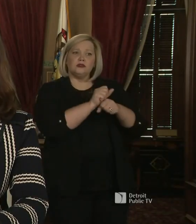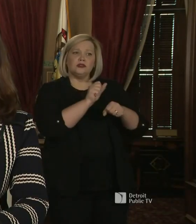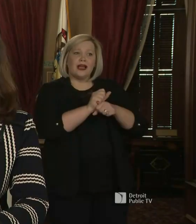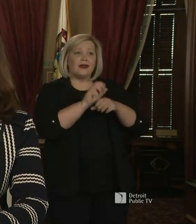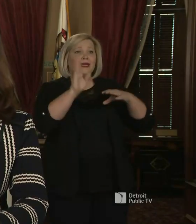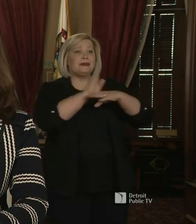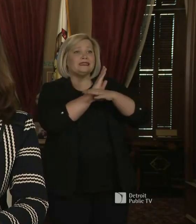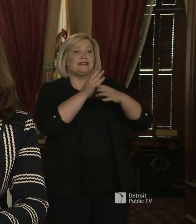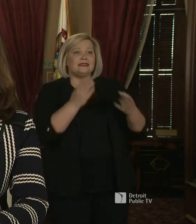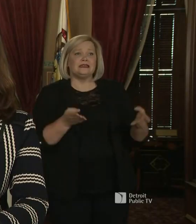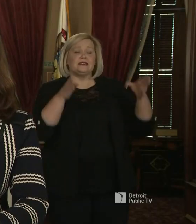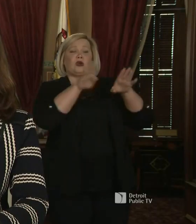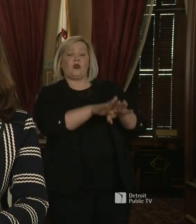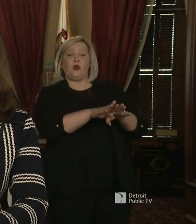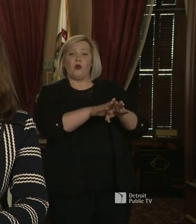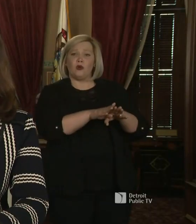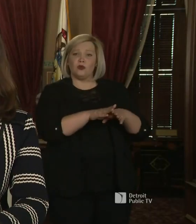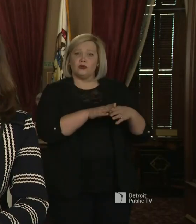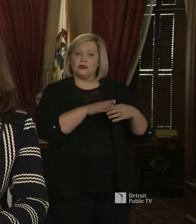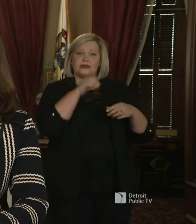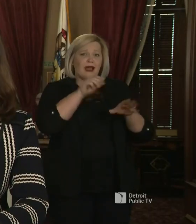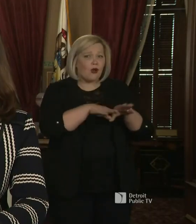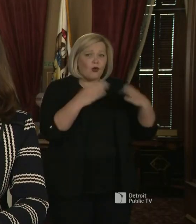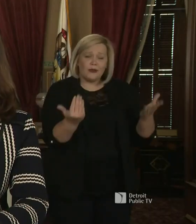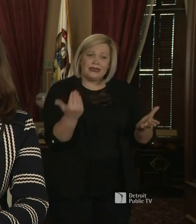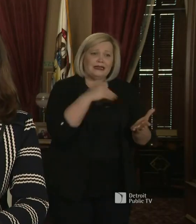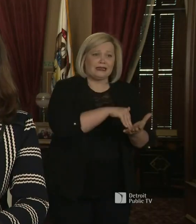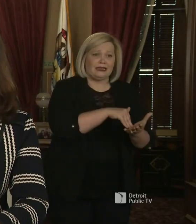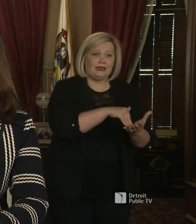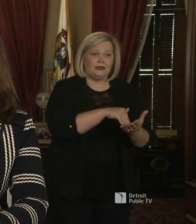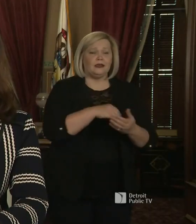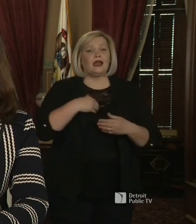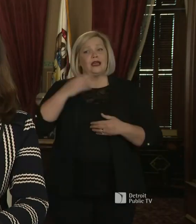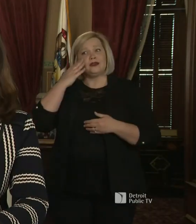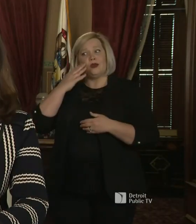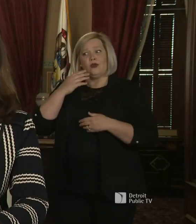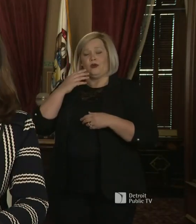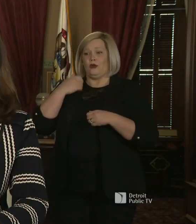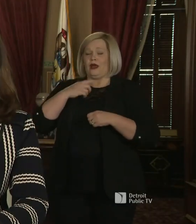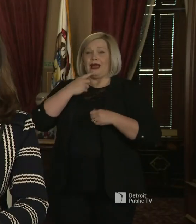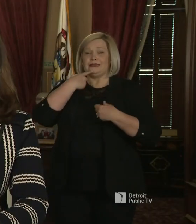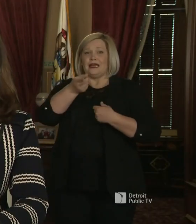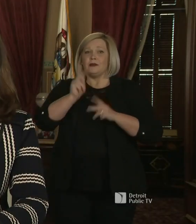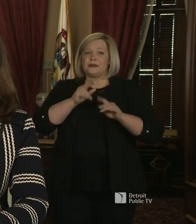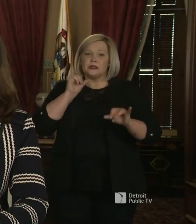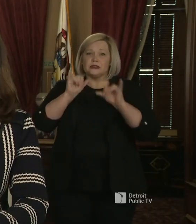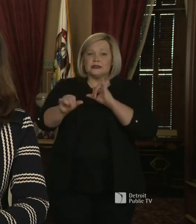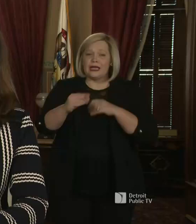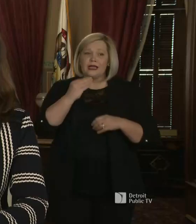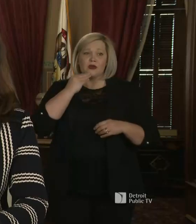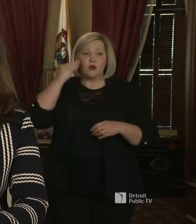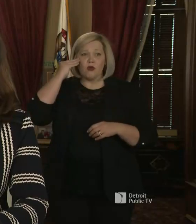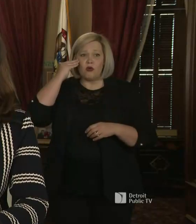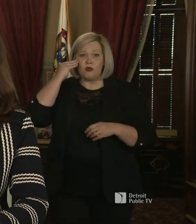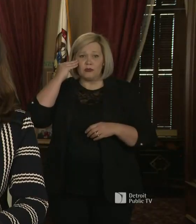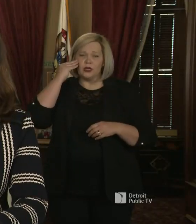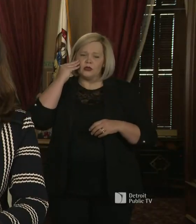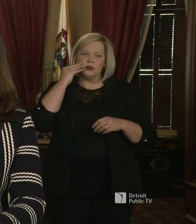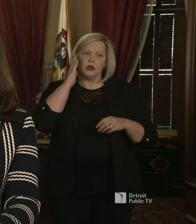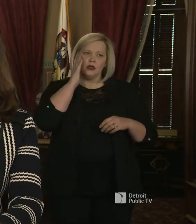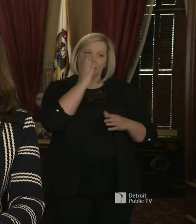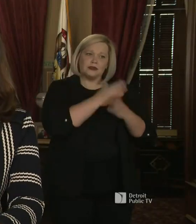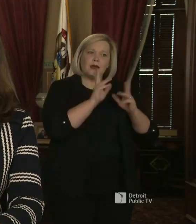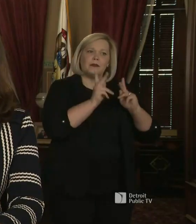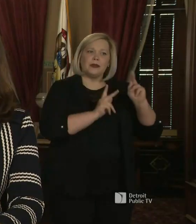that will struggle to make it. I know that issuing the stay-at-home order creates additional hardship, but here's what else we know.